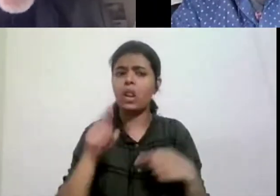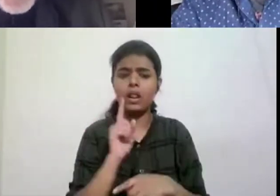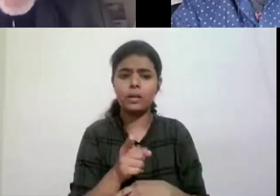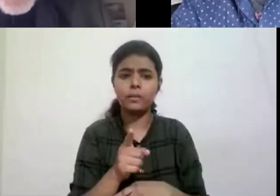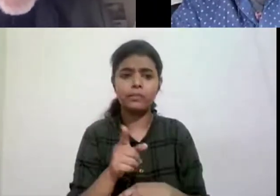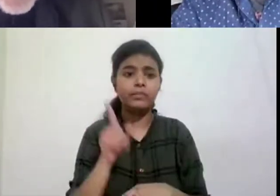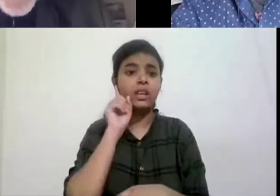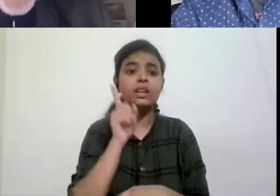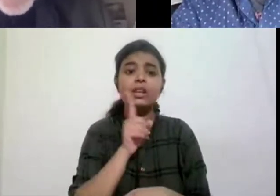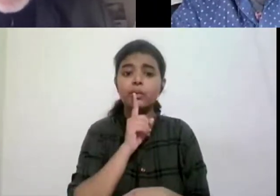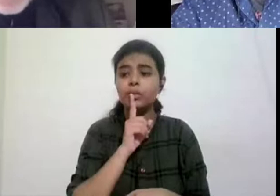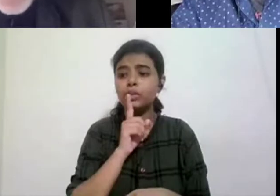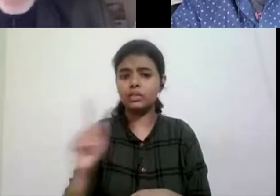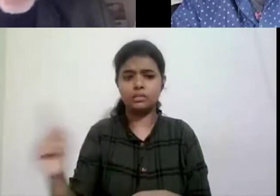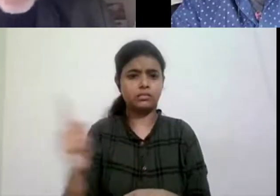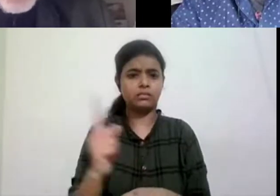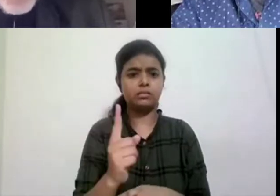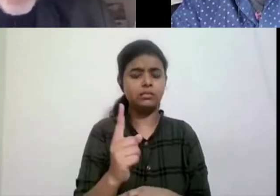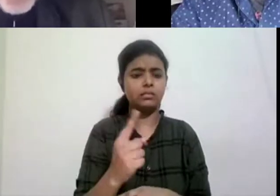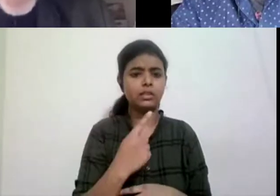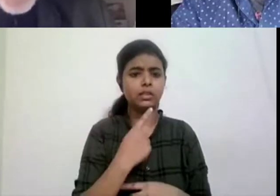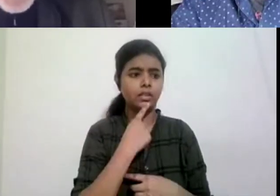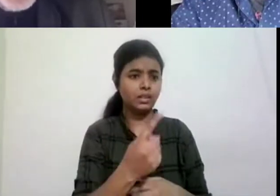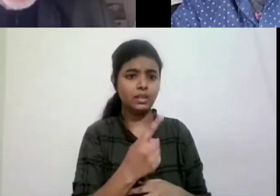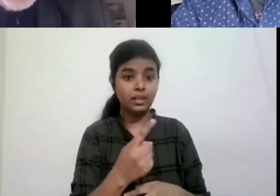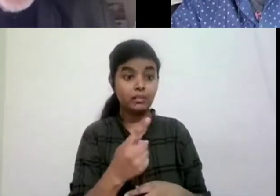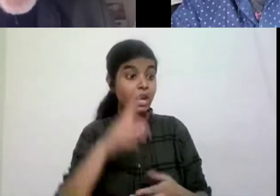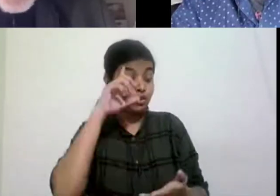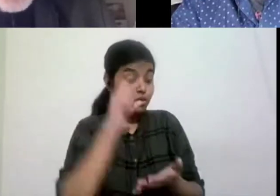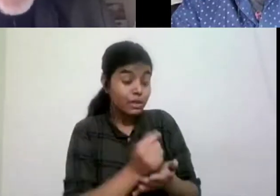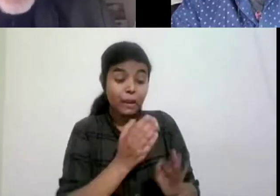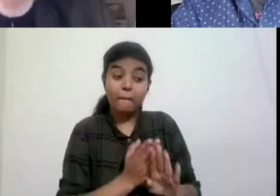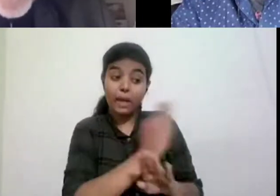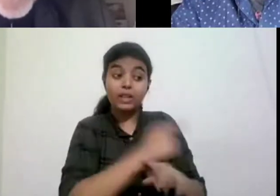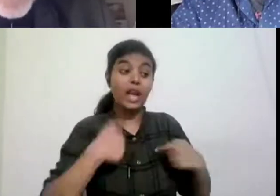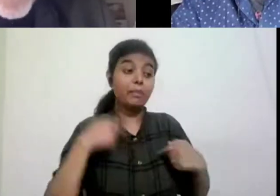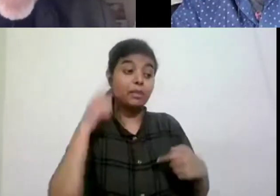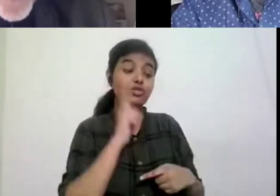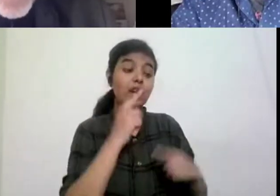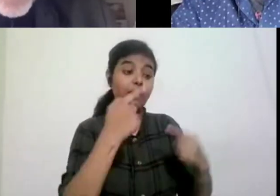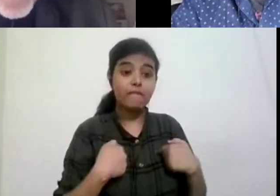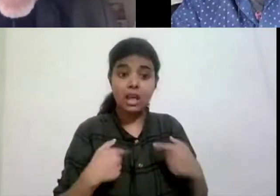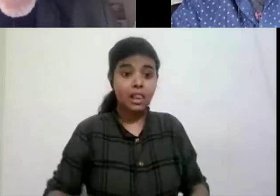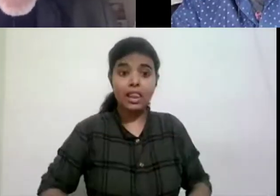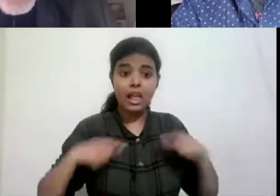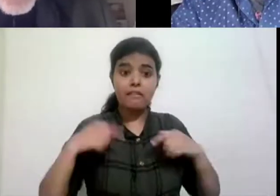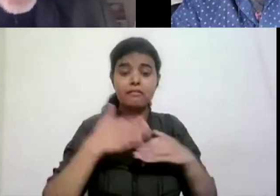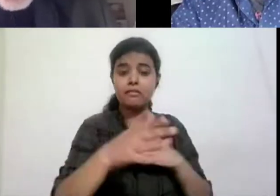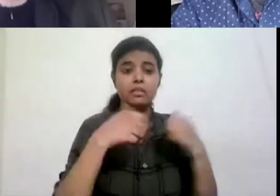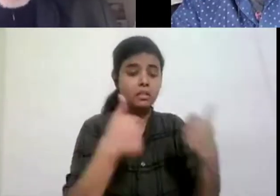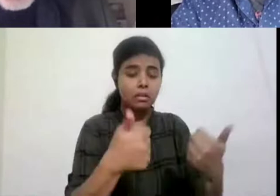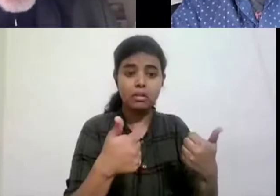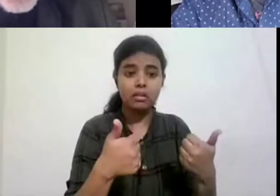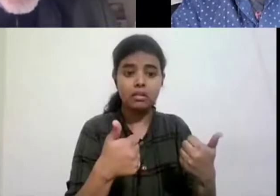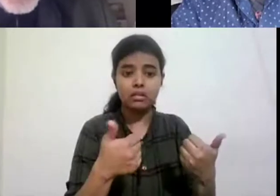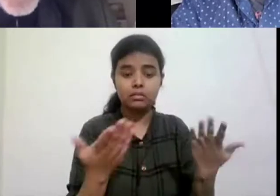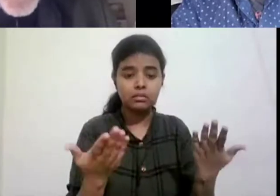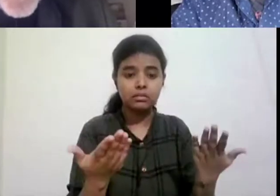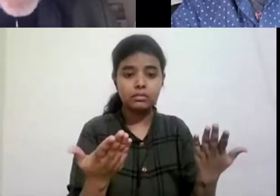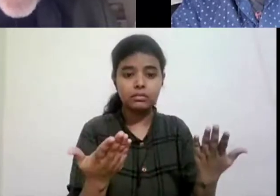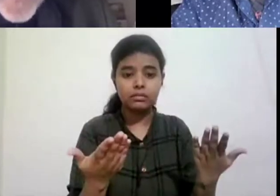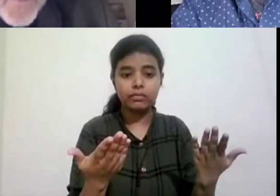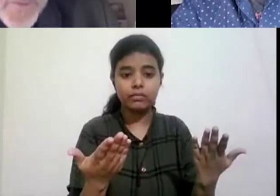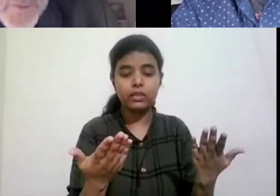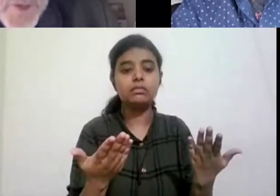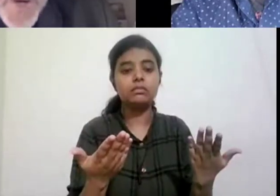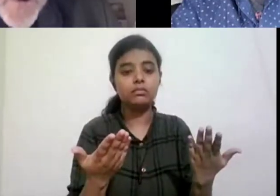a deaf person come in and say, look, you know, before you make that decision, I am a deaf person. I live a full life. I'm very, uh, I,